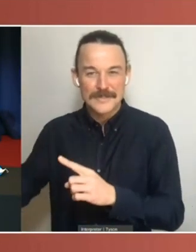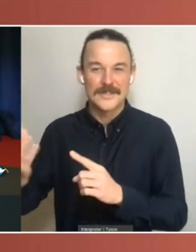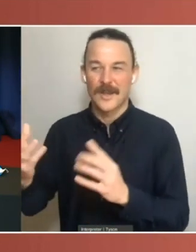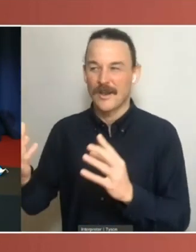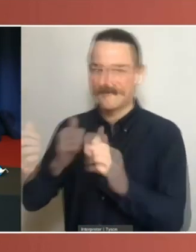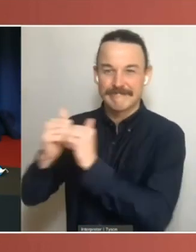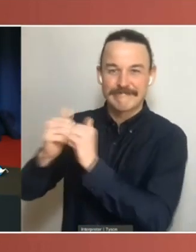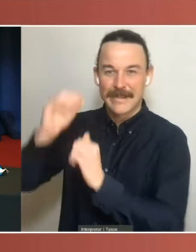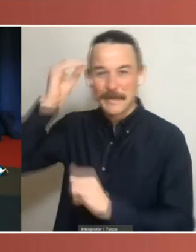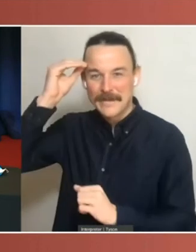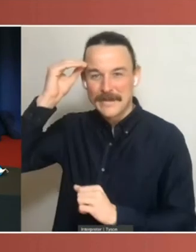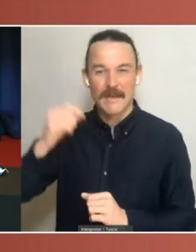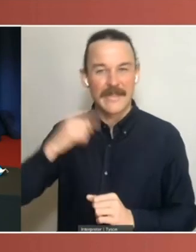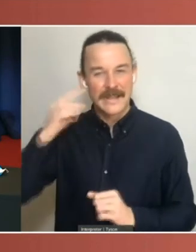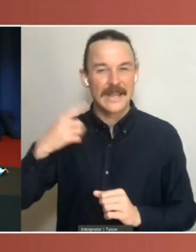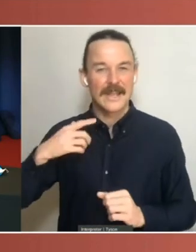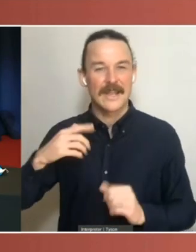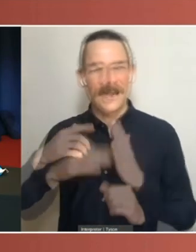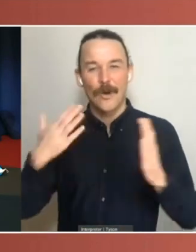novel or different ways to approach it.